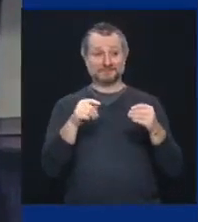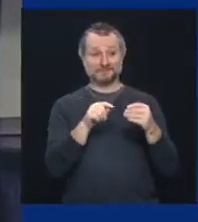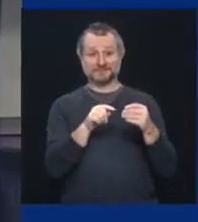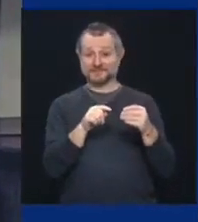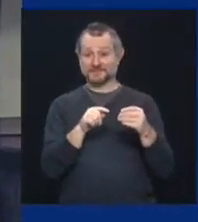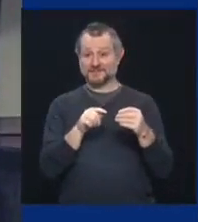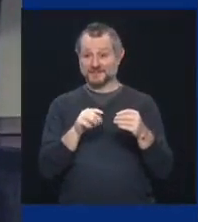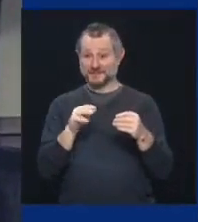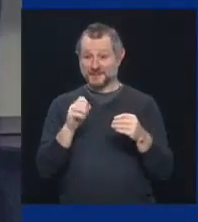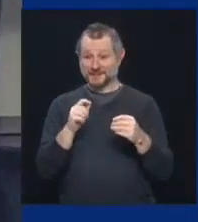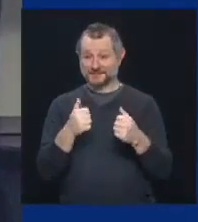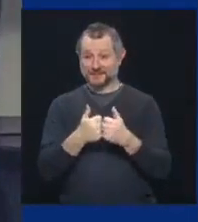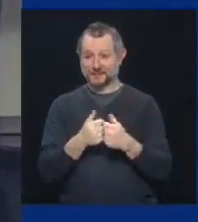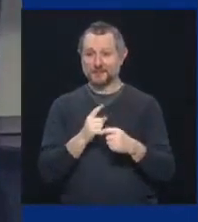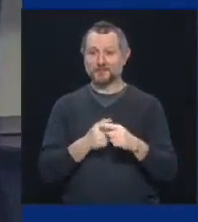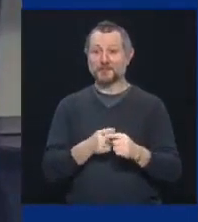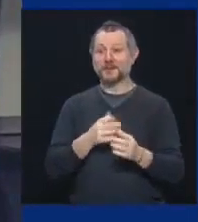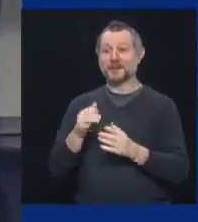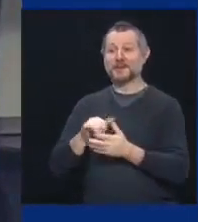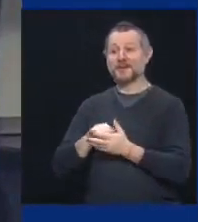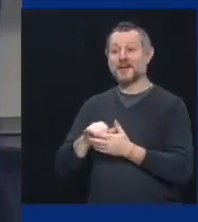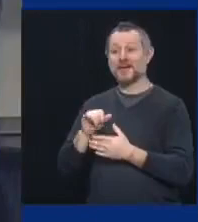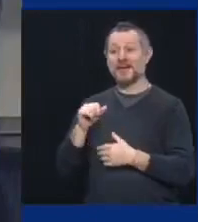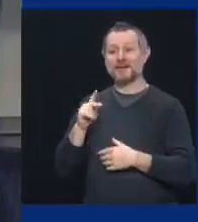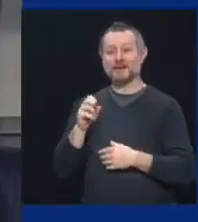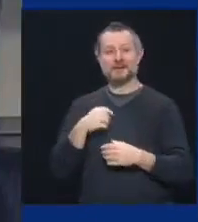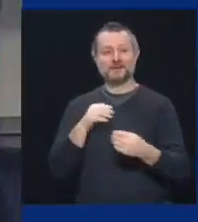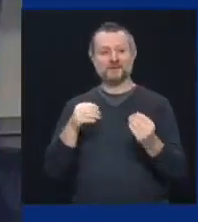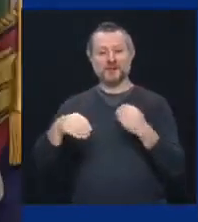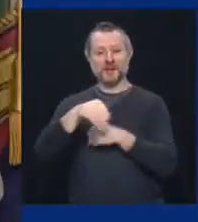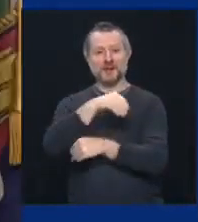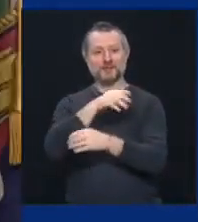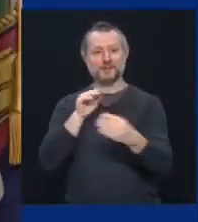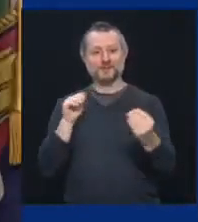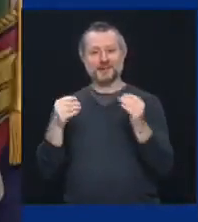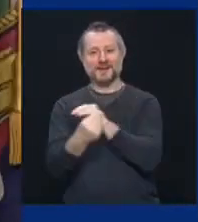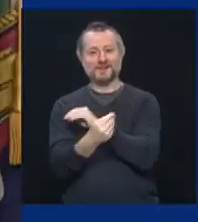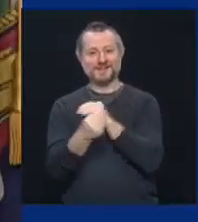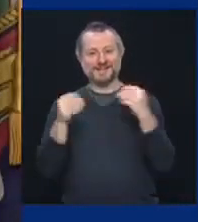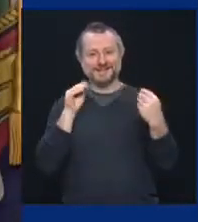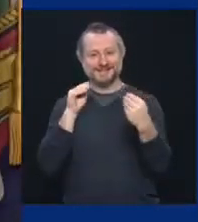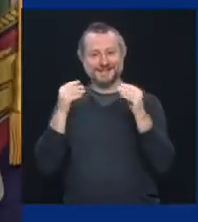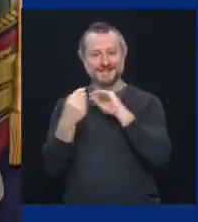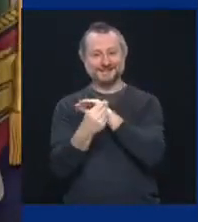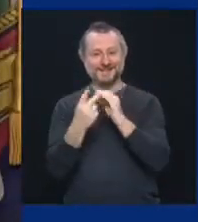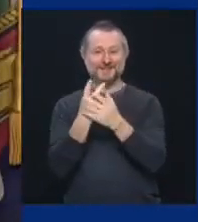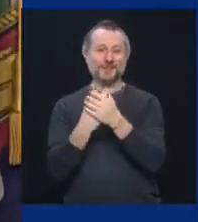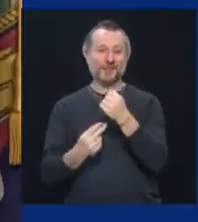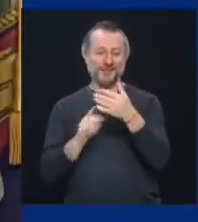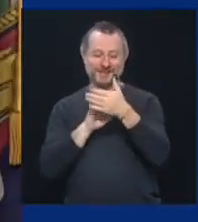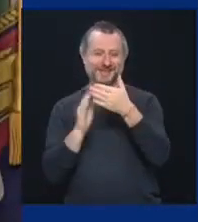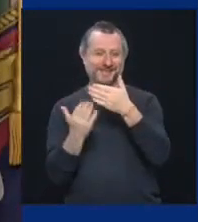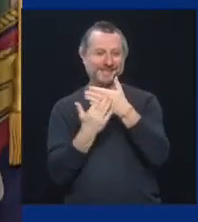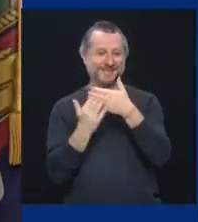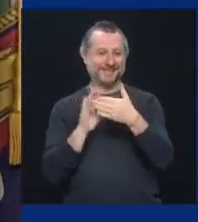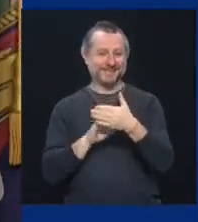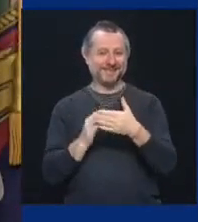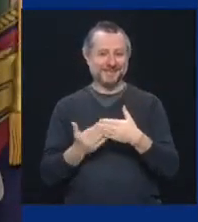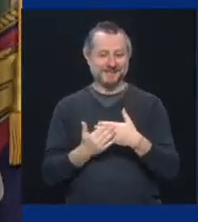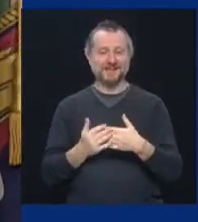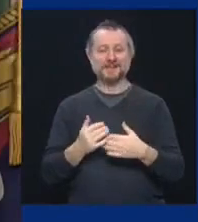Yankees when you're at a Yankees game. So we support both. Let me go through a couple of facts